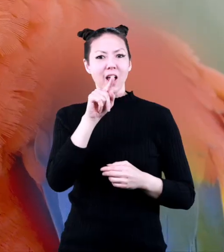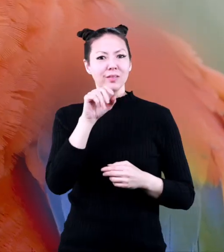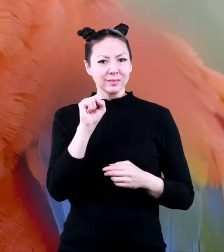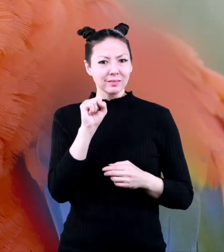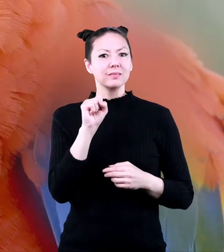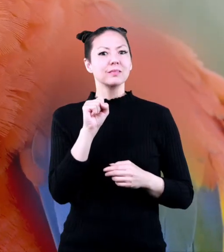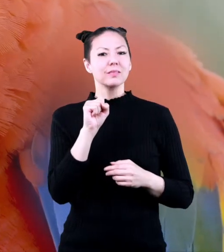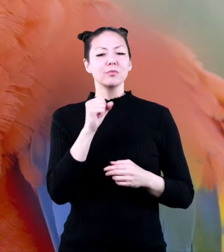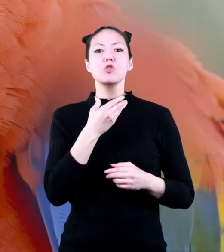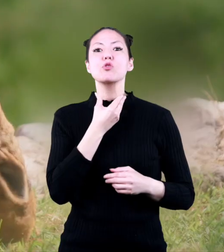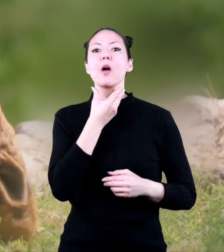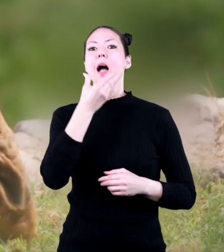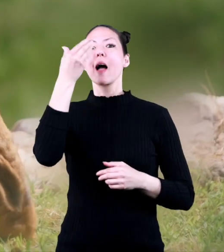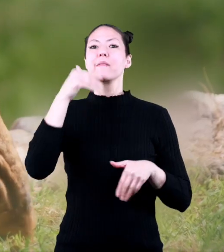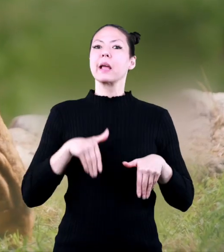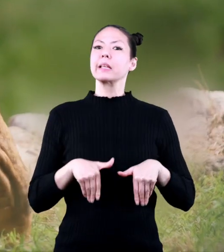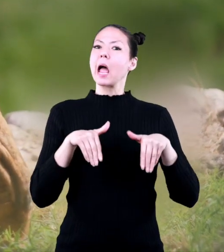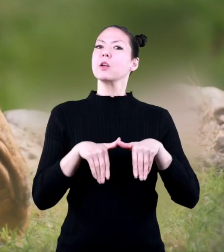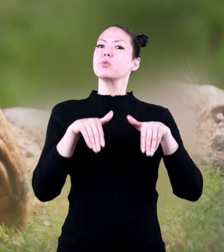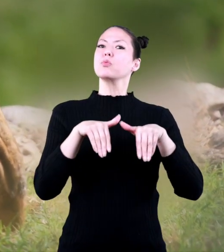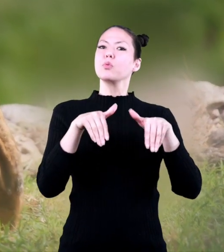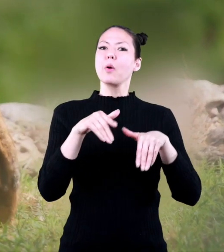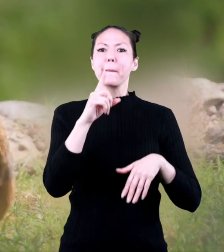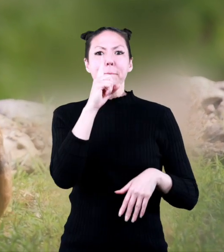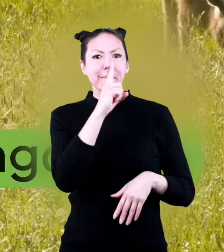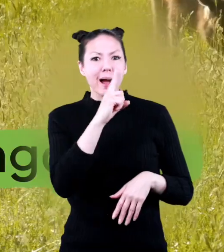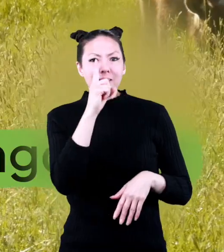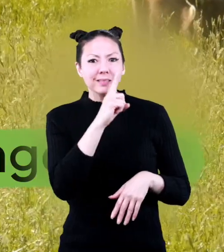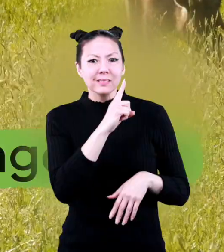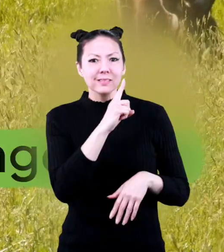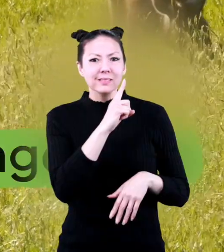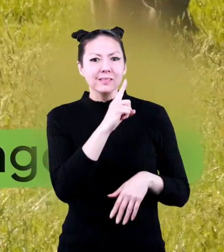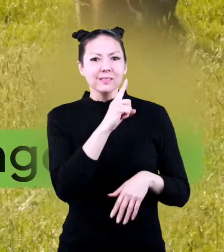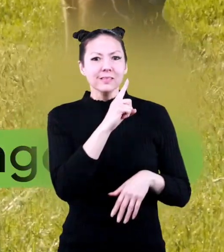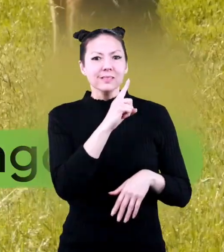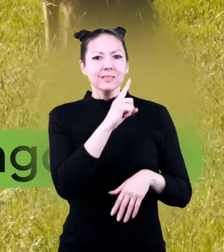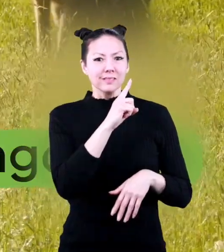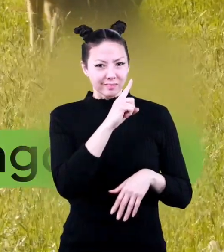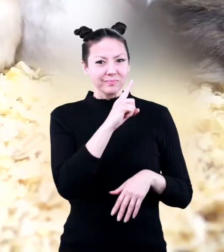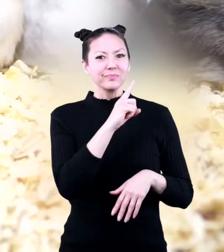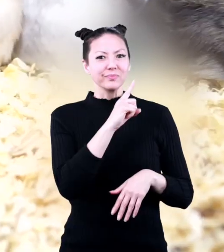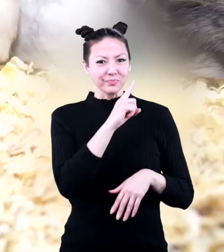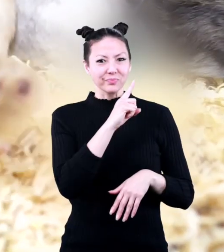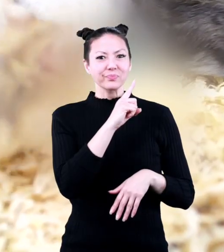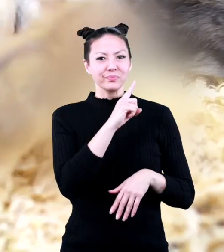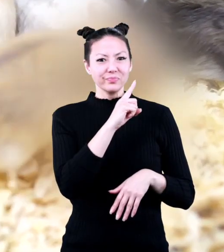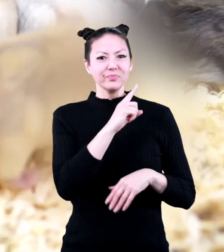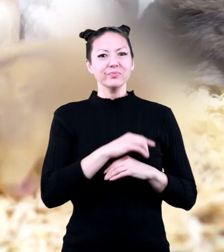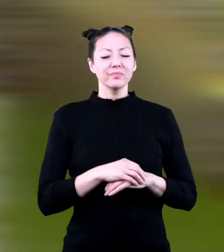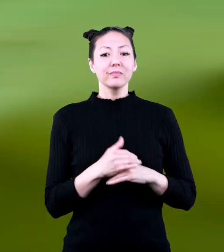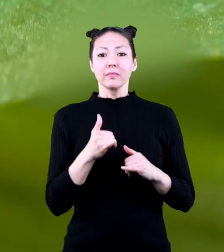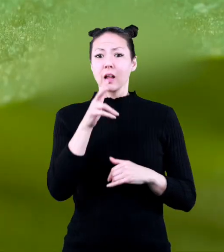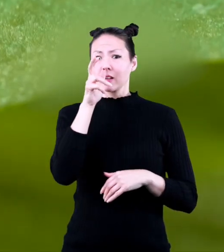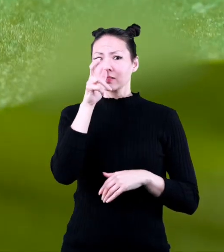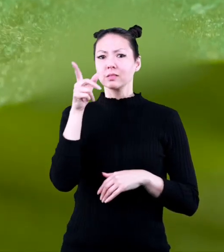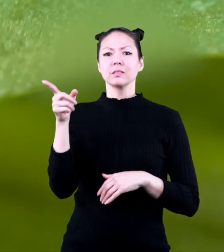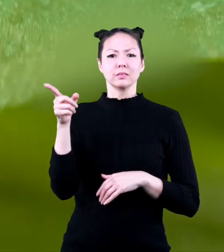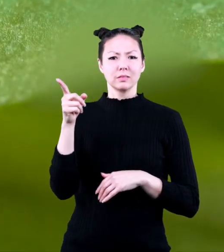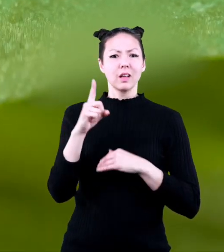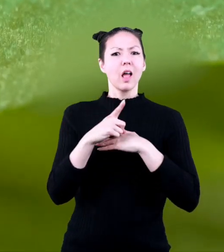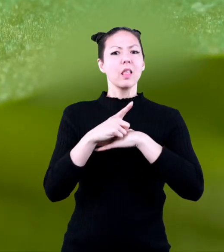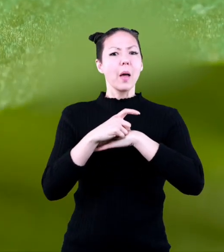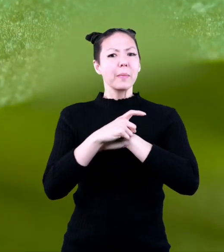parrots, giraffes, kangaroos, mice, and